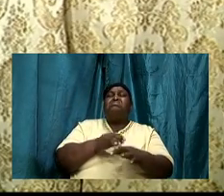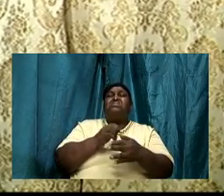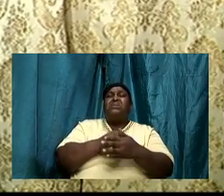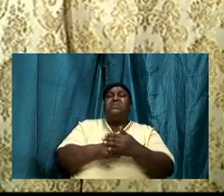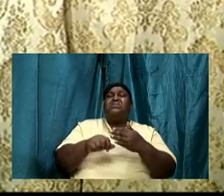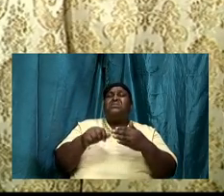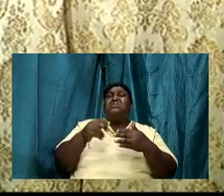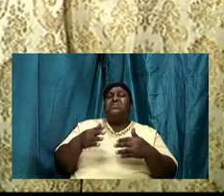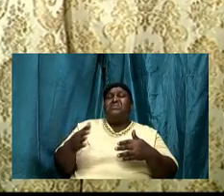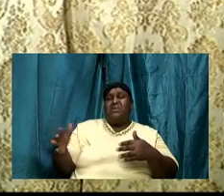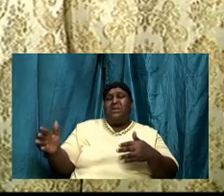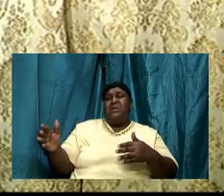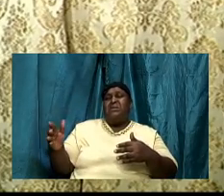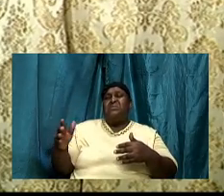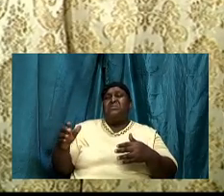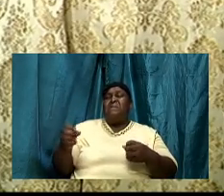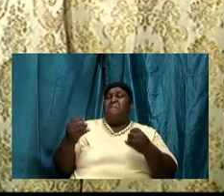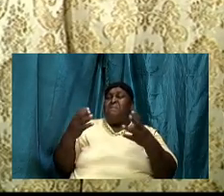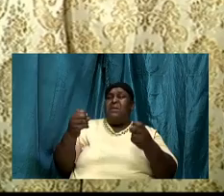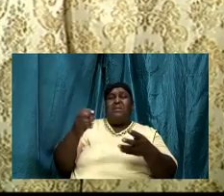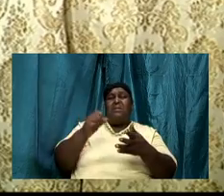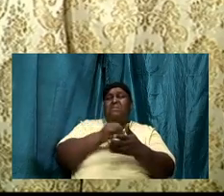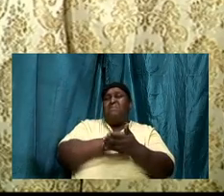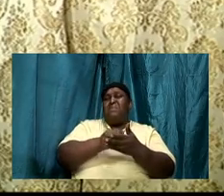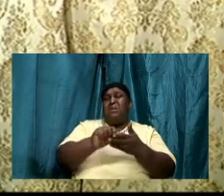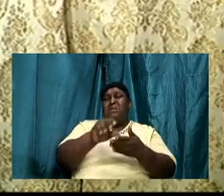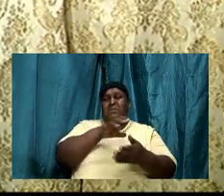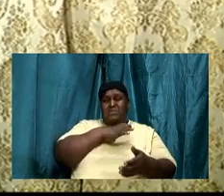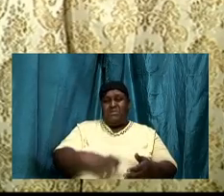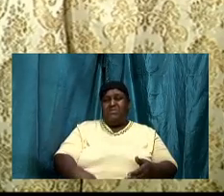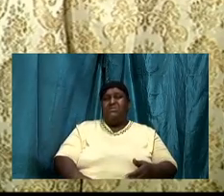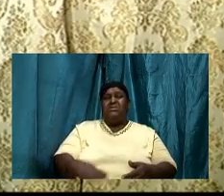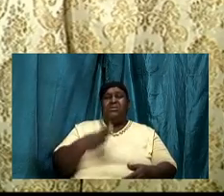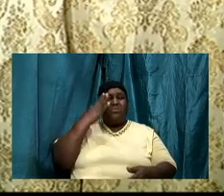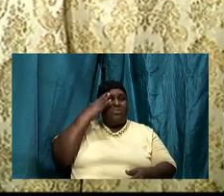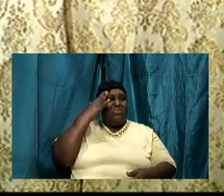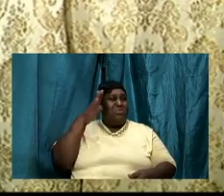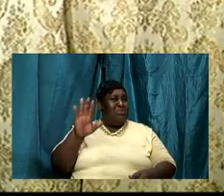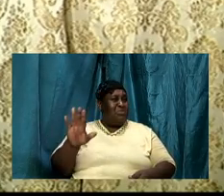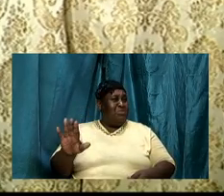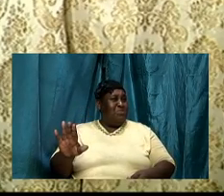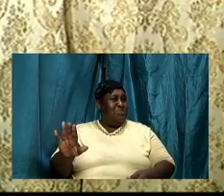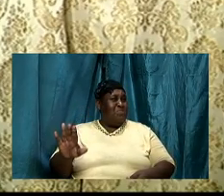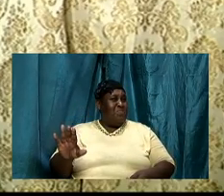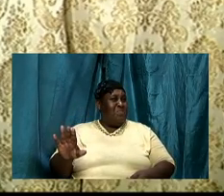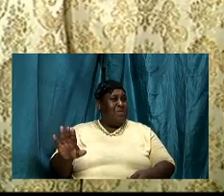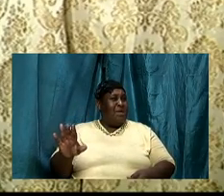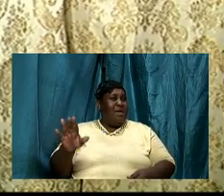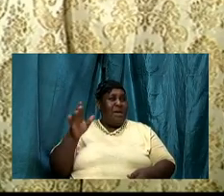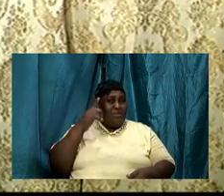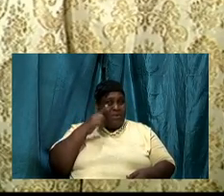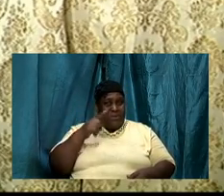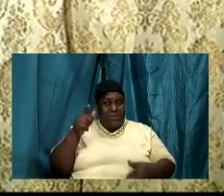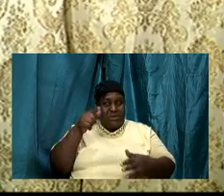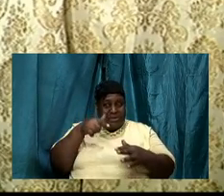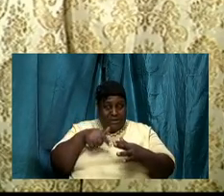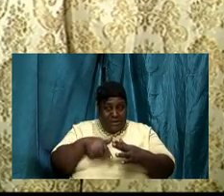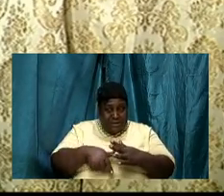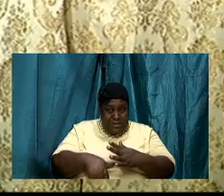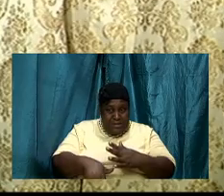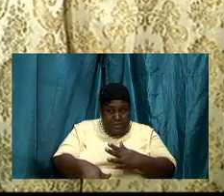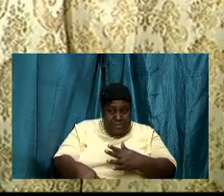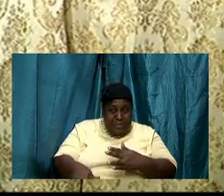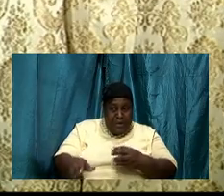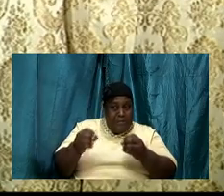in terms of the deeper meaning of some of the scriptures that are there and